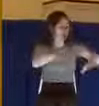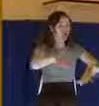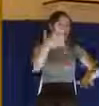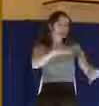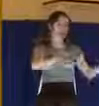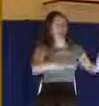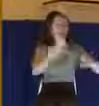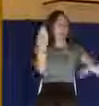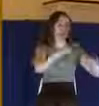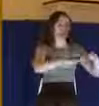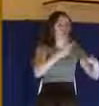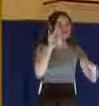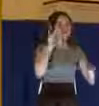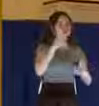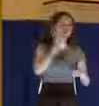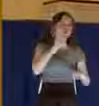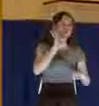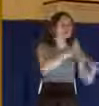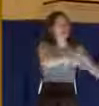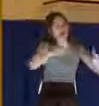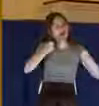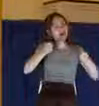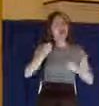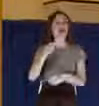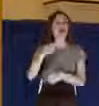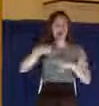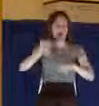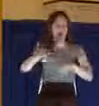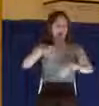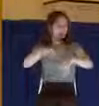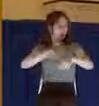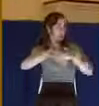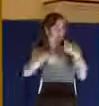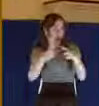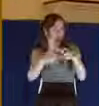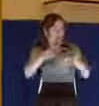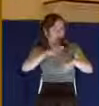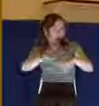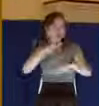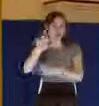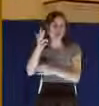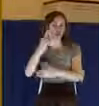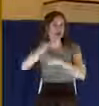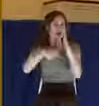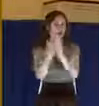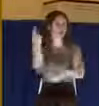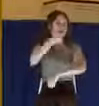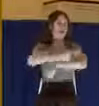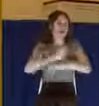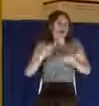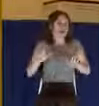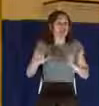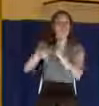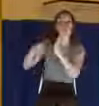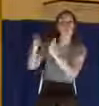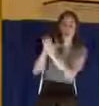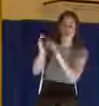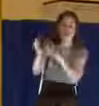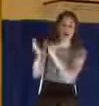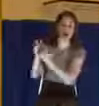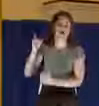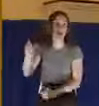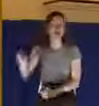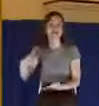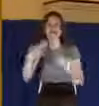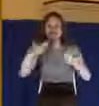should take. And it was the third hour, and they crucified him. Thank you. may be seated.